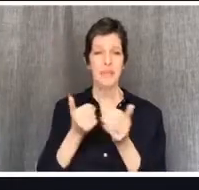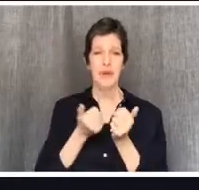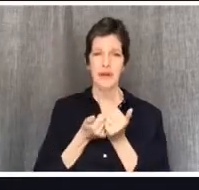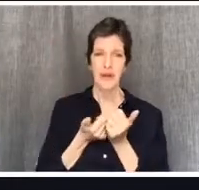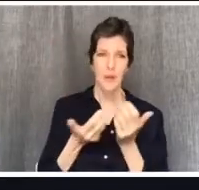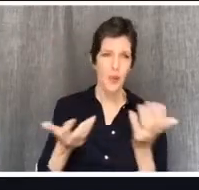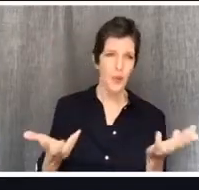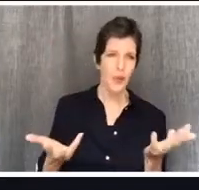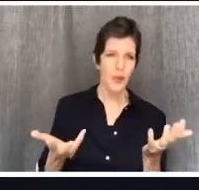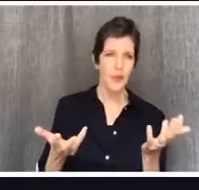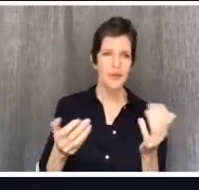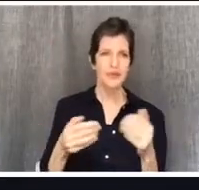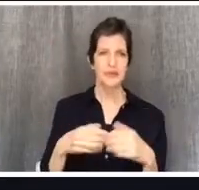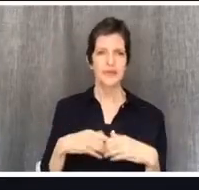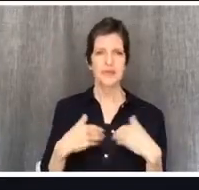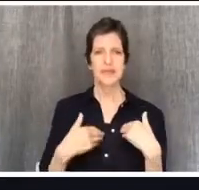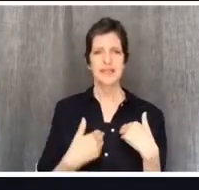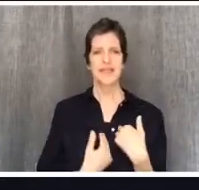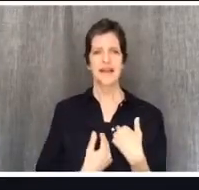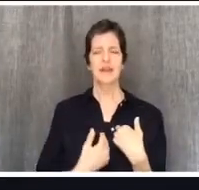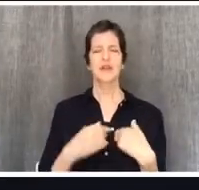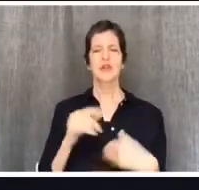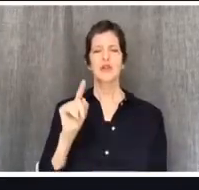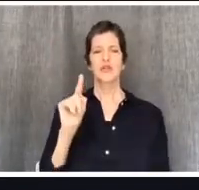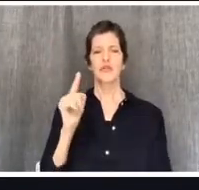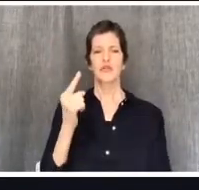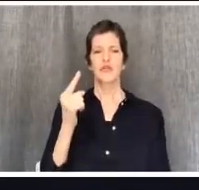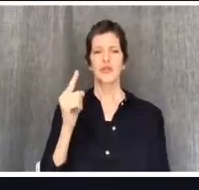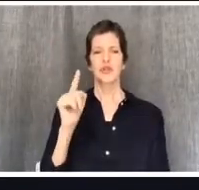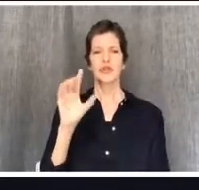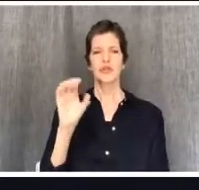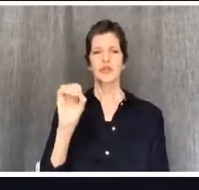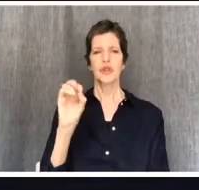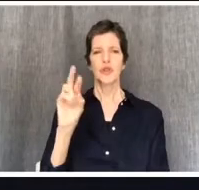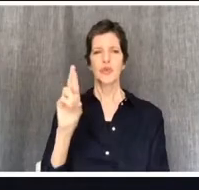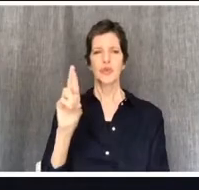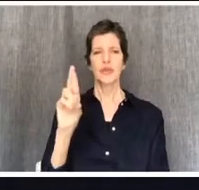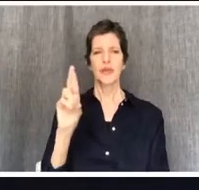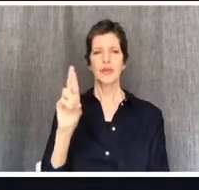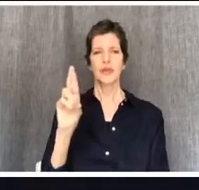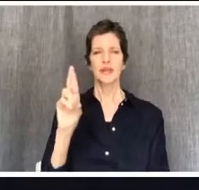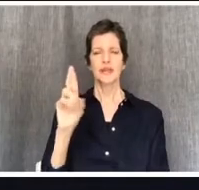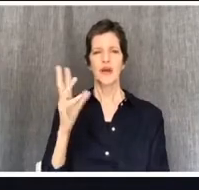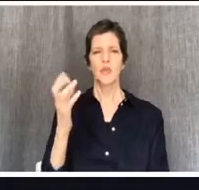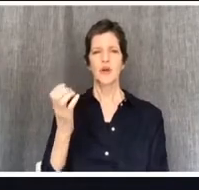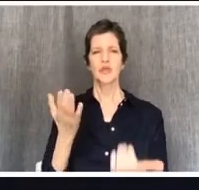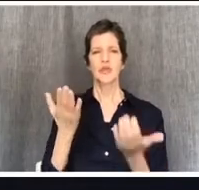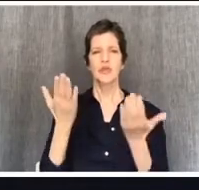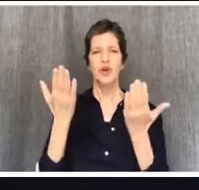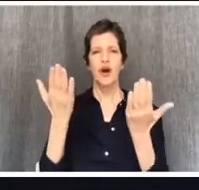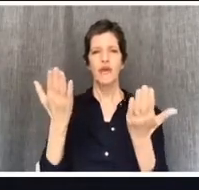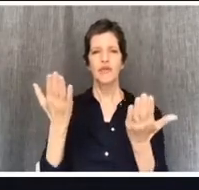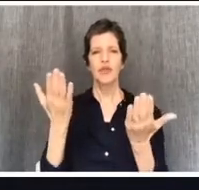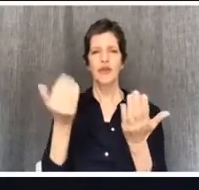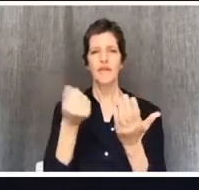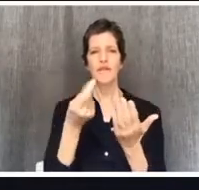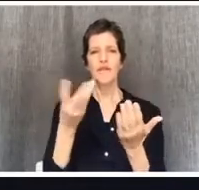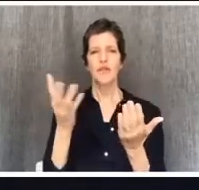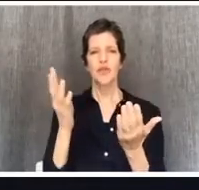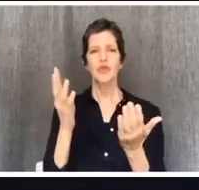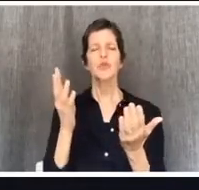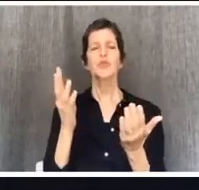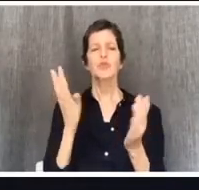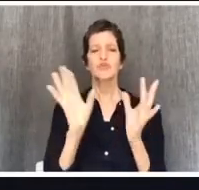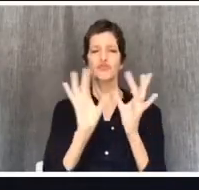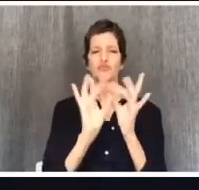be going into 1 Corinthians. But the first thing I want to do, I just want to offer a few pastoral words about our present crisis,